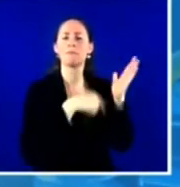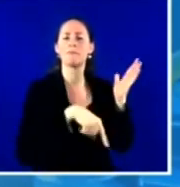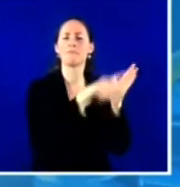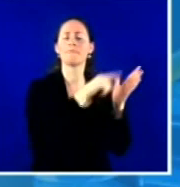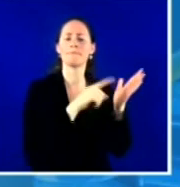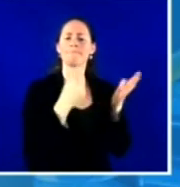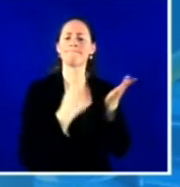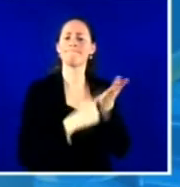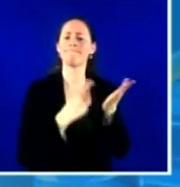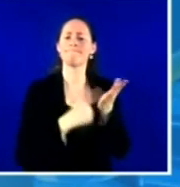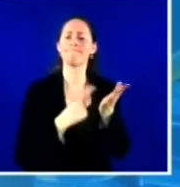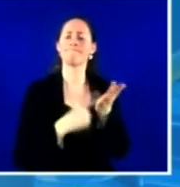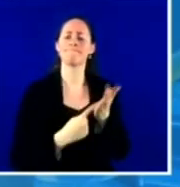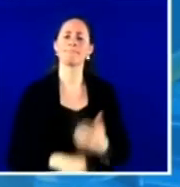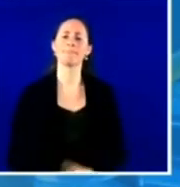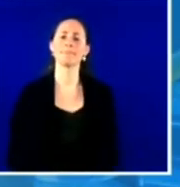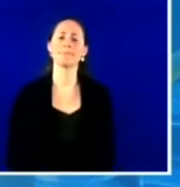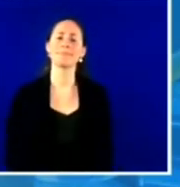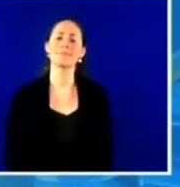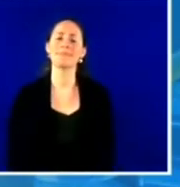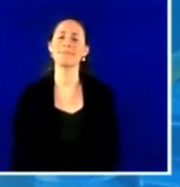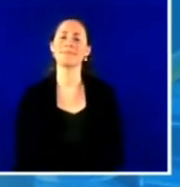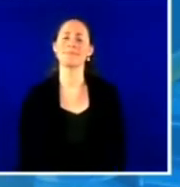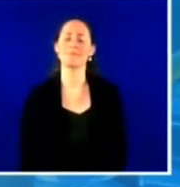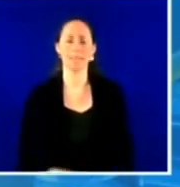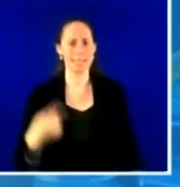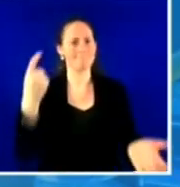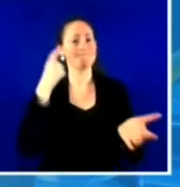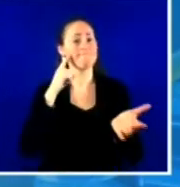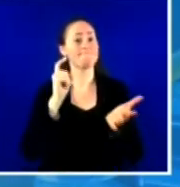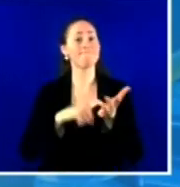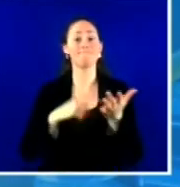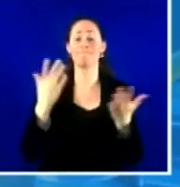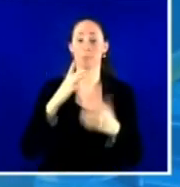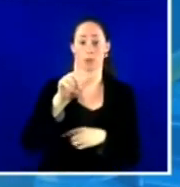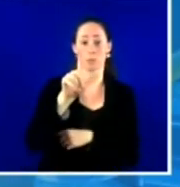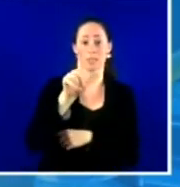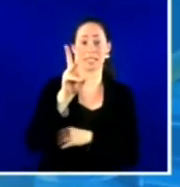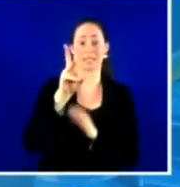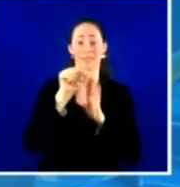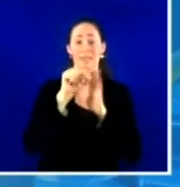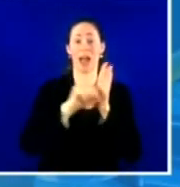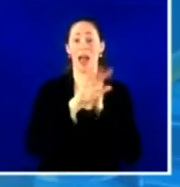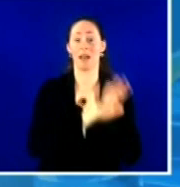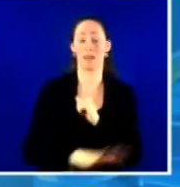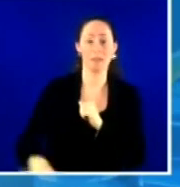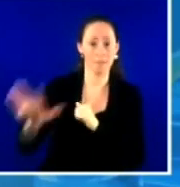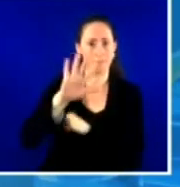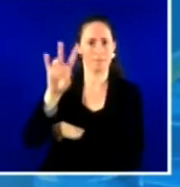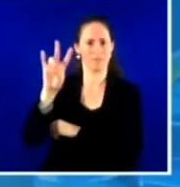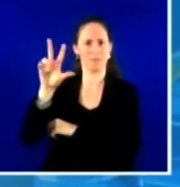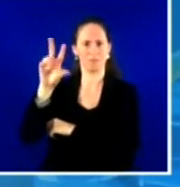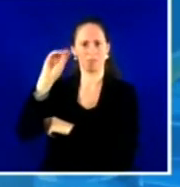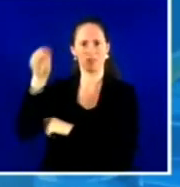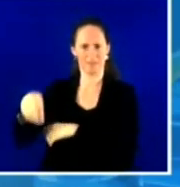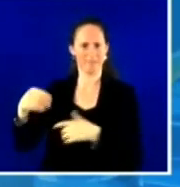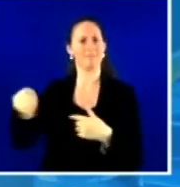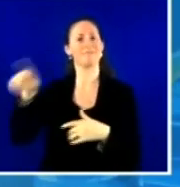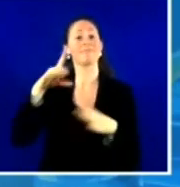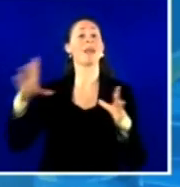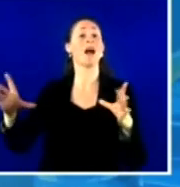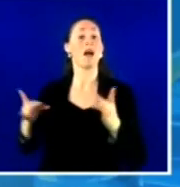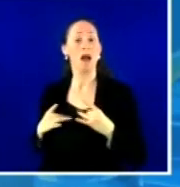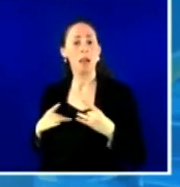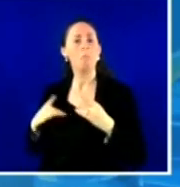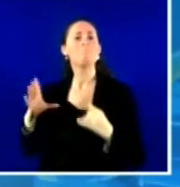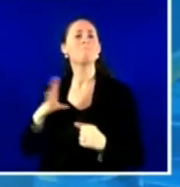had previously been healthy children. Long COVID has also been seen